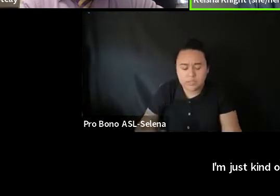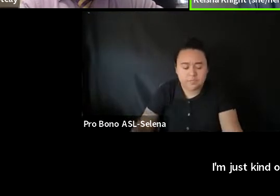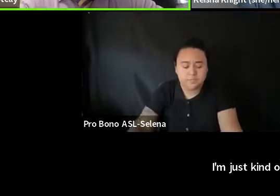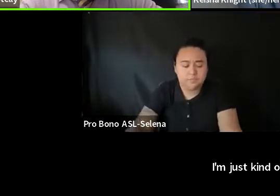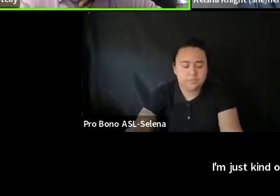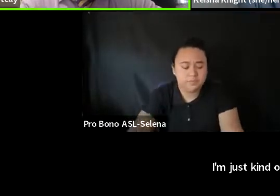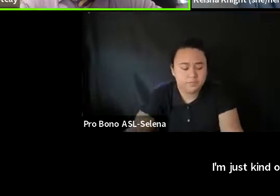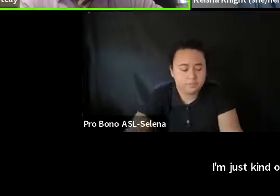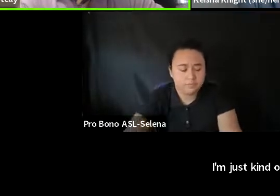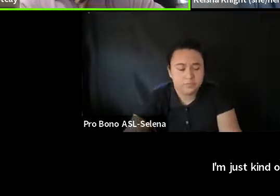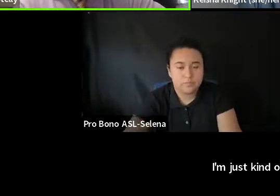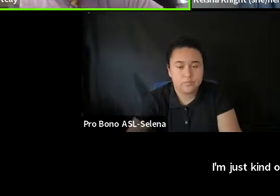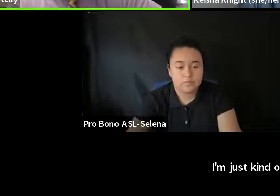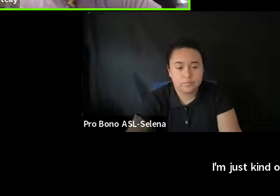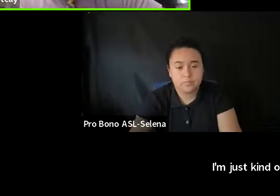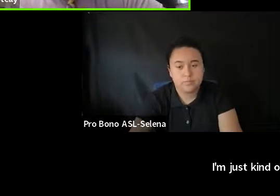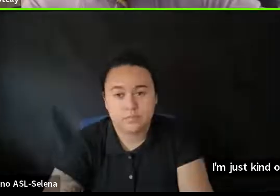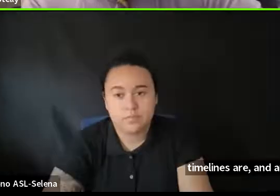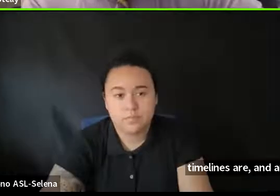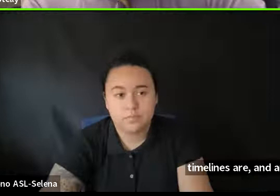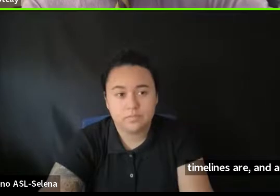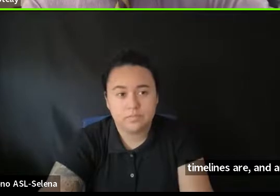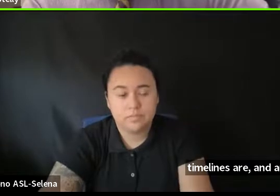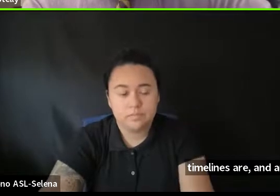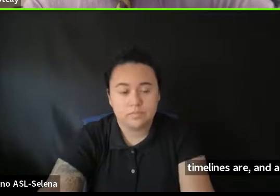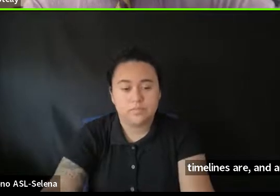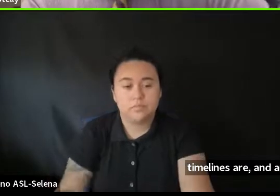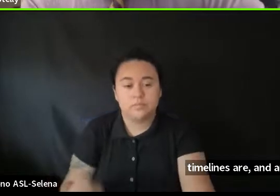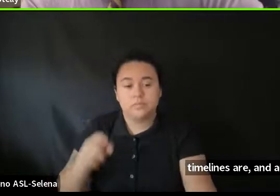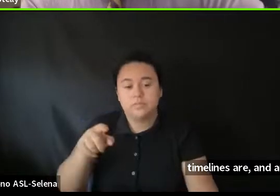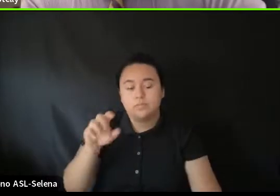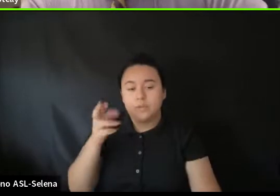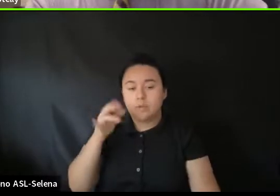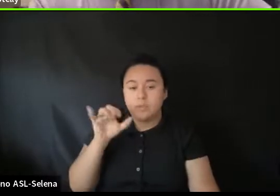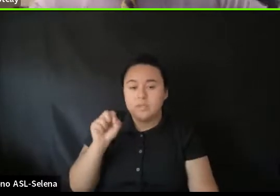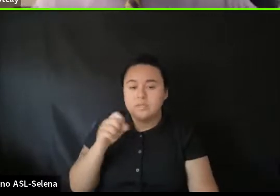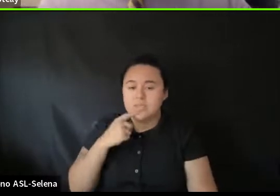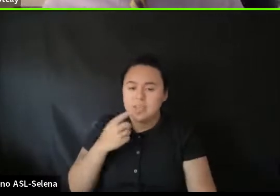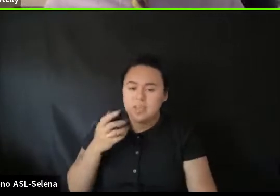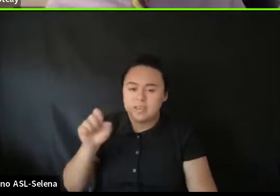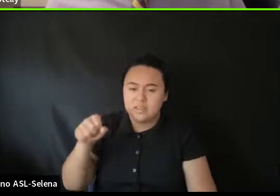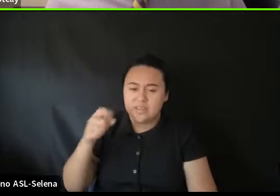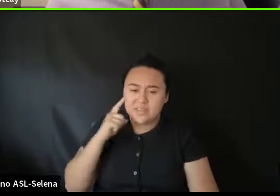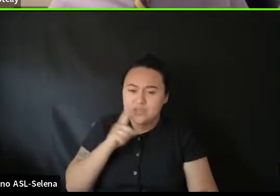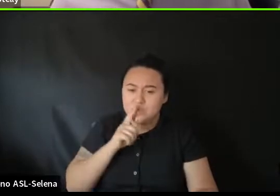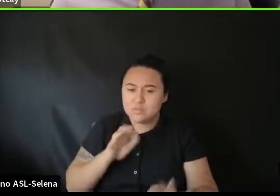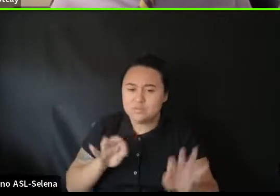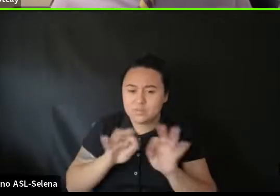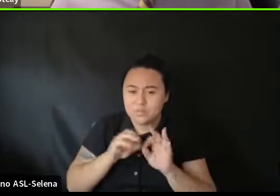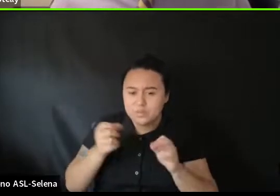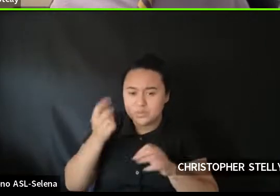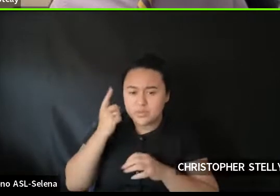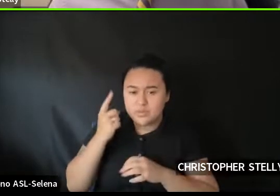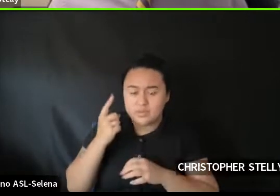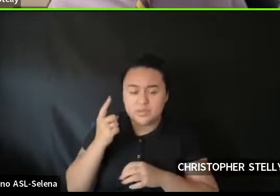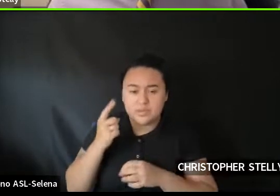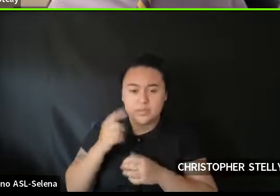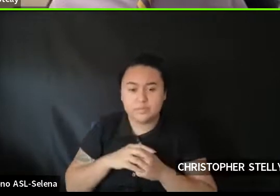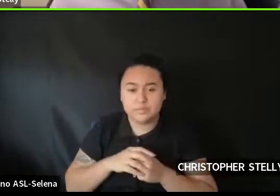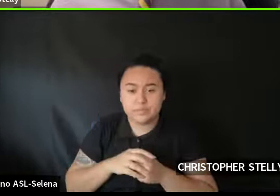Yeah, yeah. Um, I think it's, it's important to understand that, that